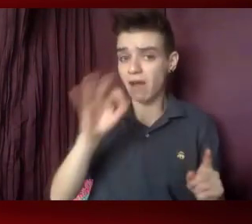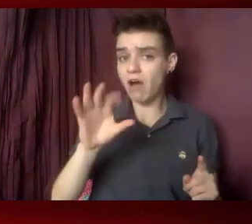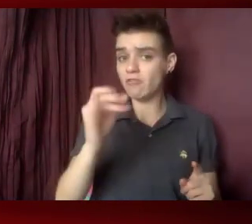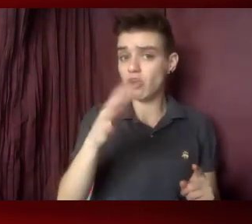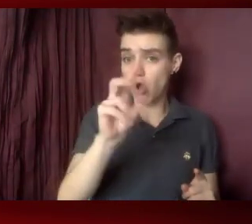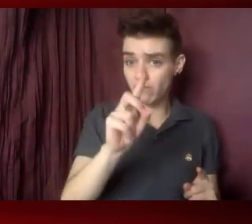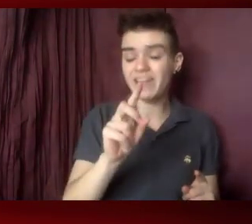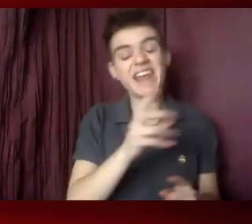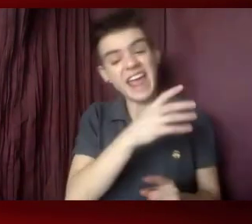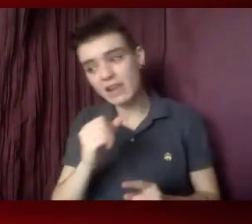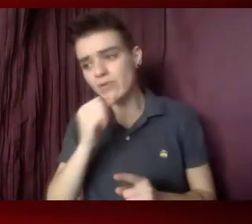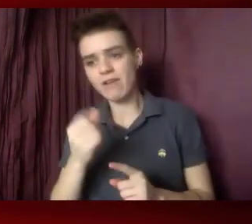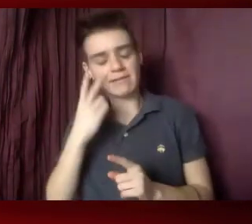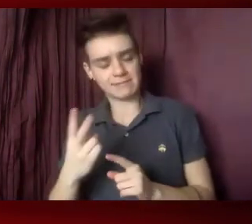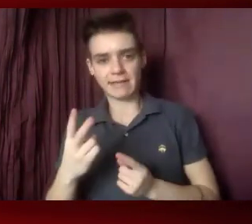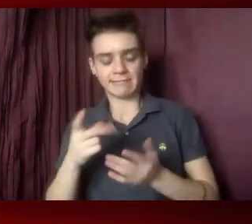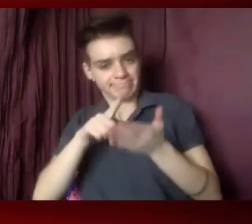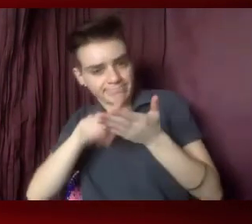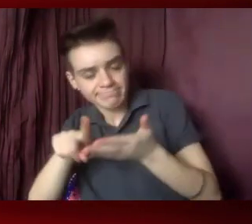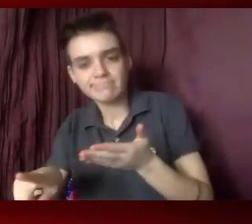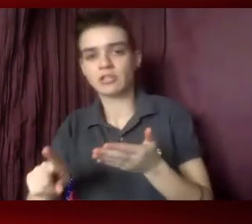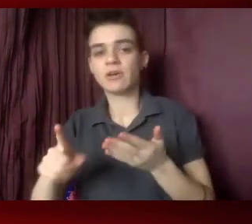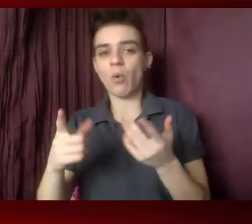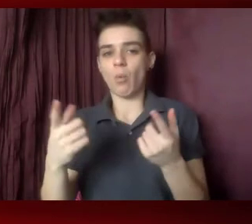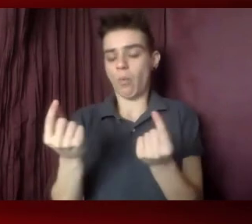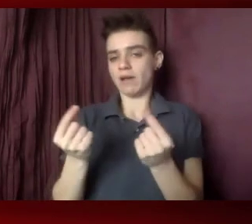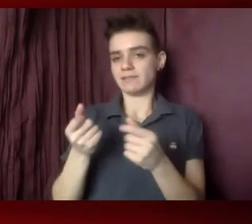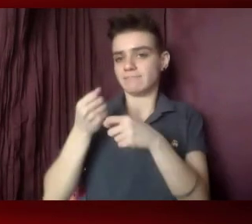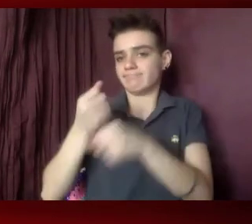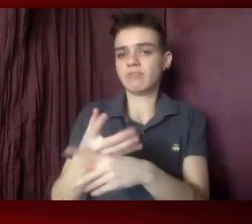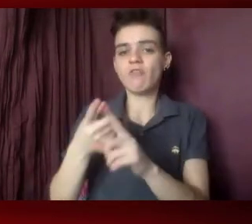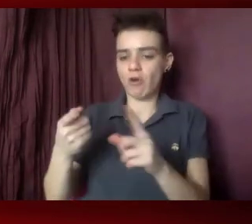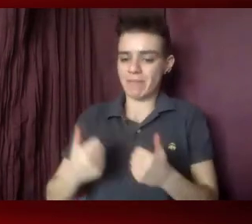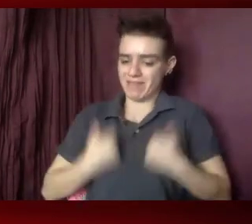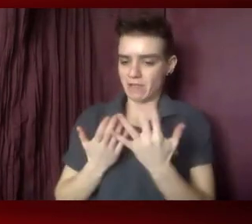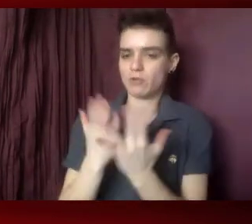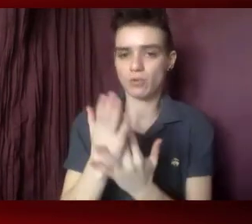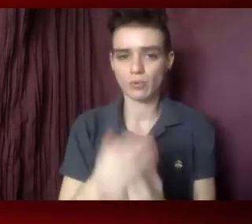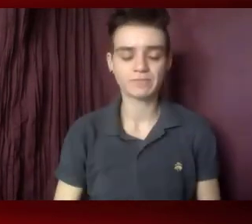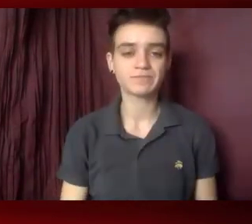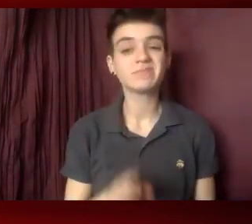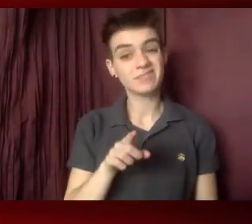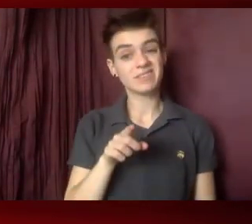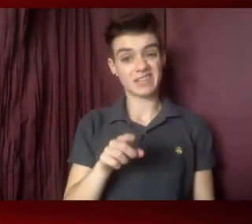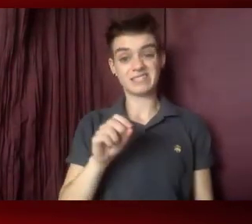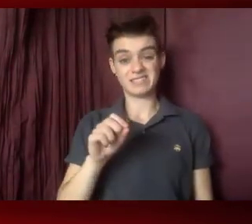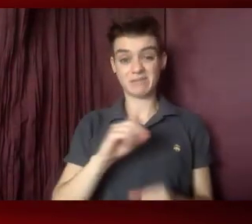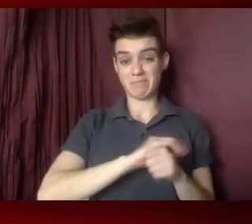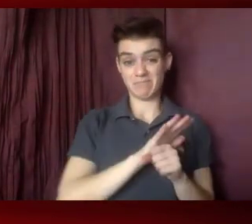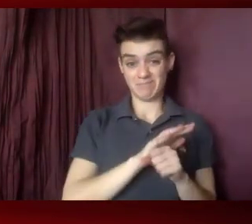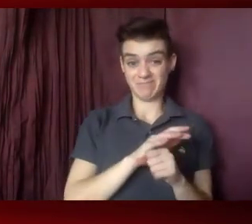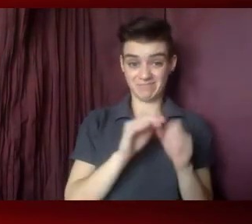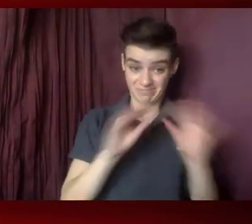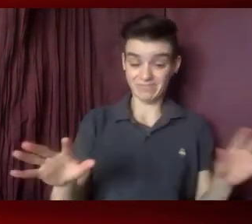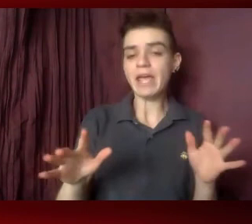And the pandemic has highlighted the existing deficiencies in our public health system, deficiencies that often have